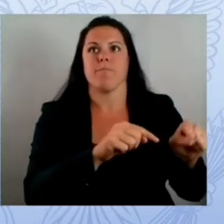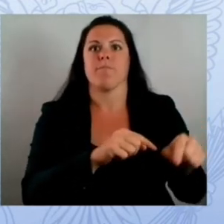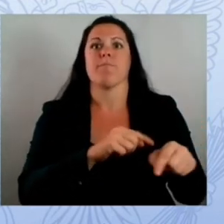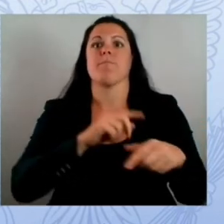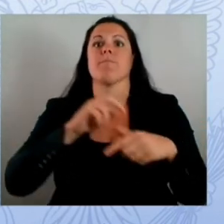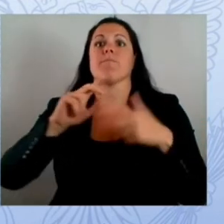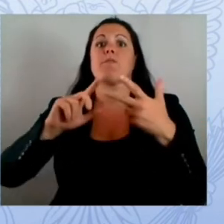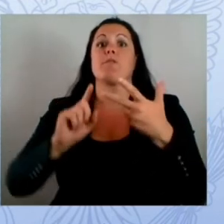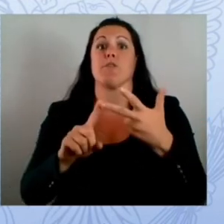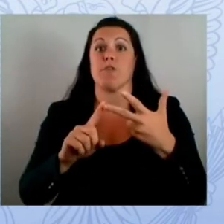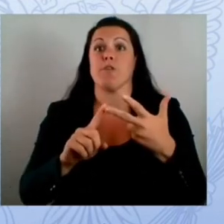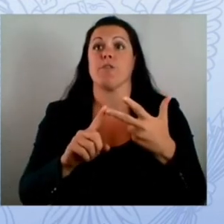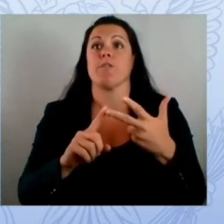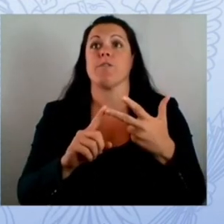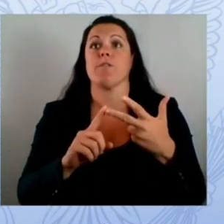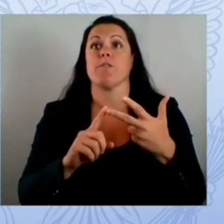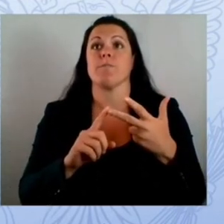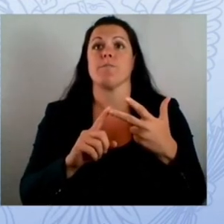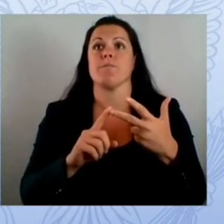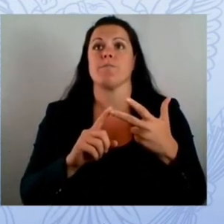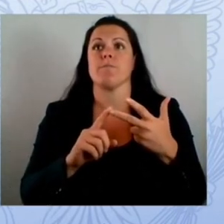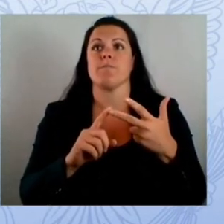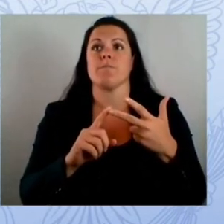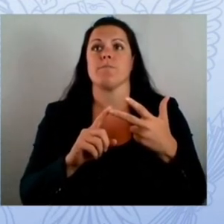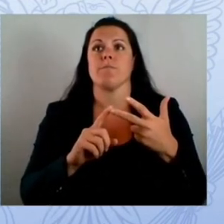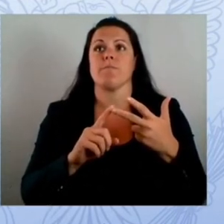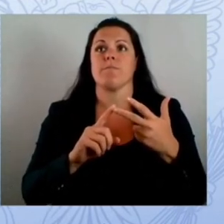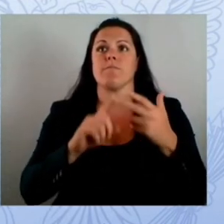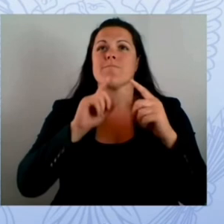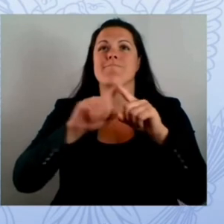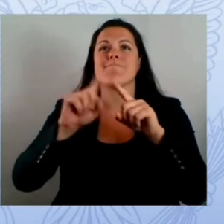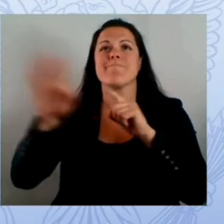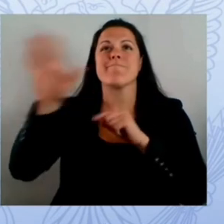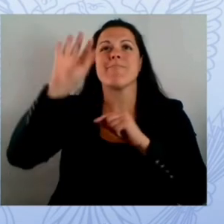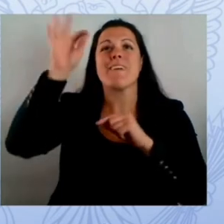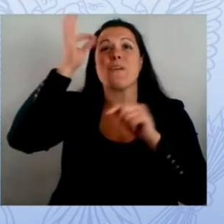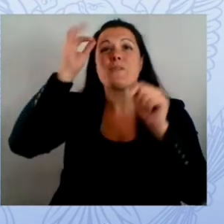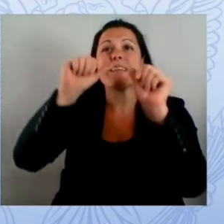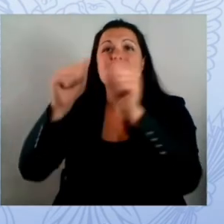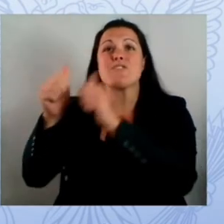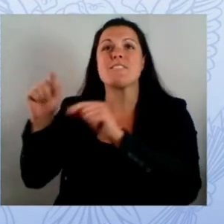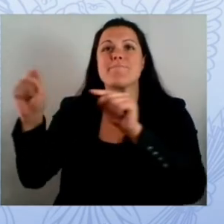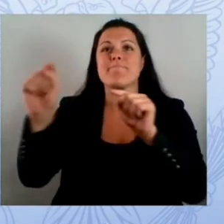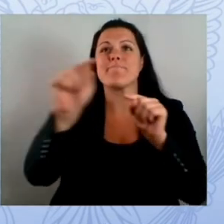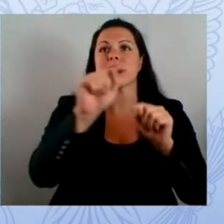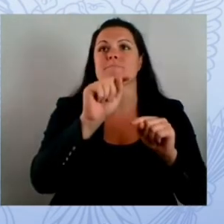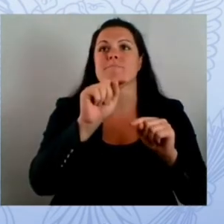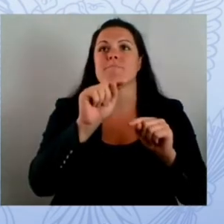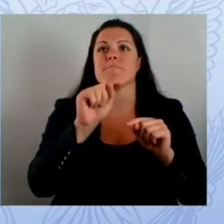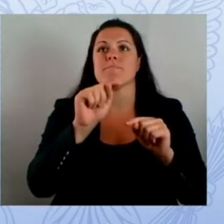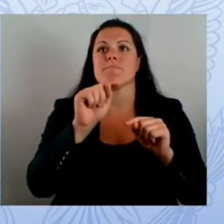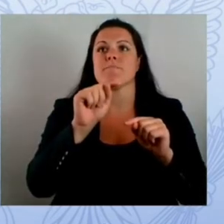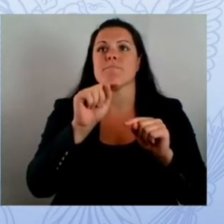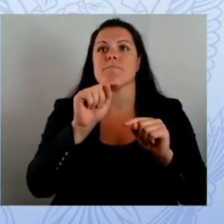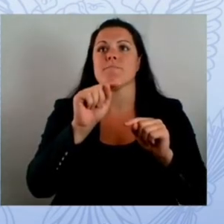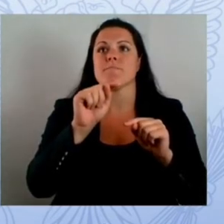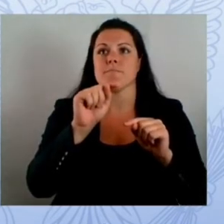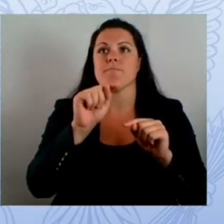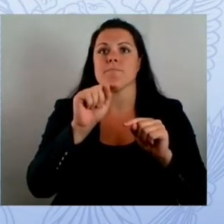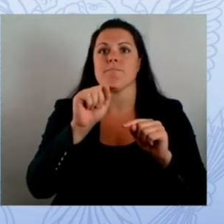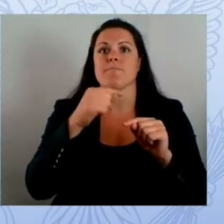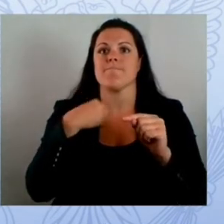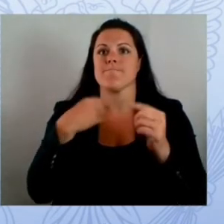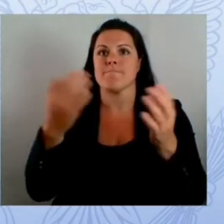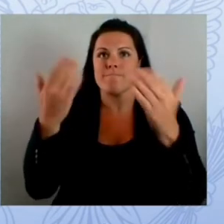we were able to create a laboratory for federal agencies to be able to retrieve information the nuggets of information that the bad